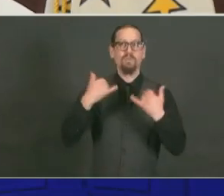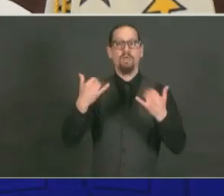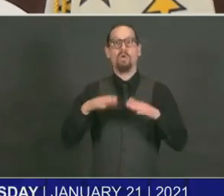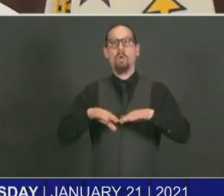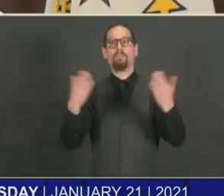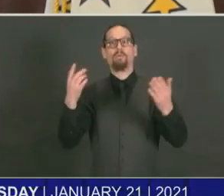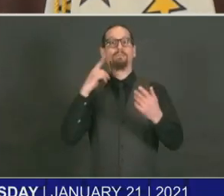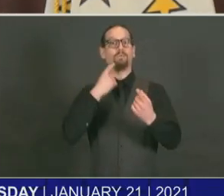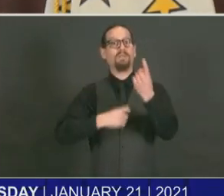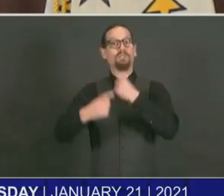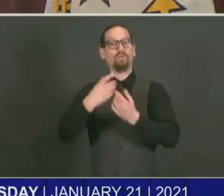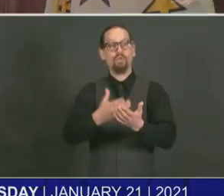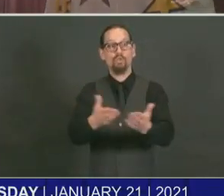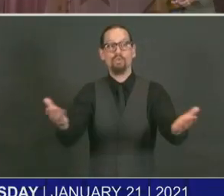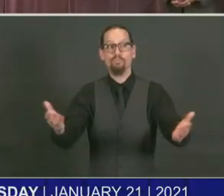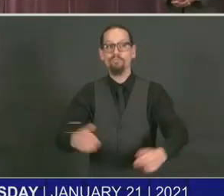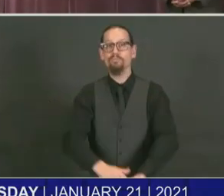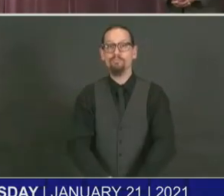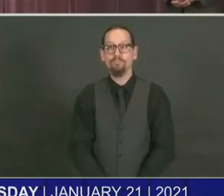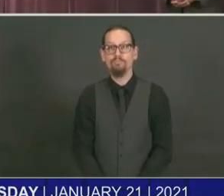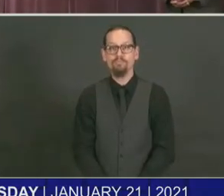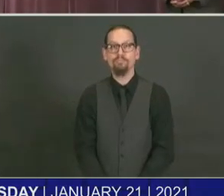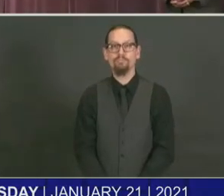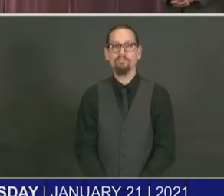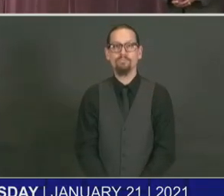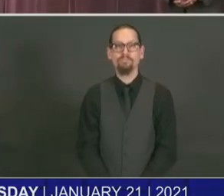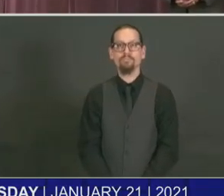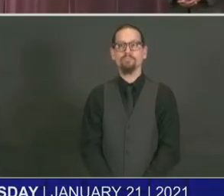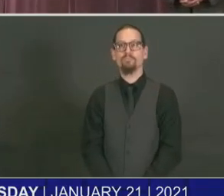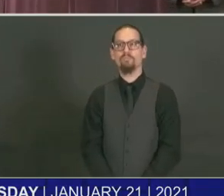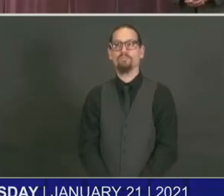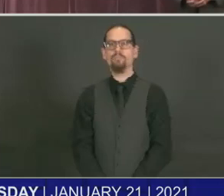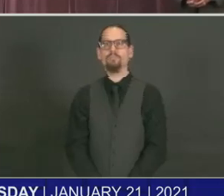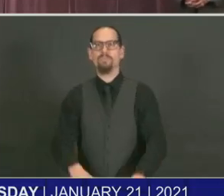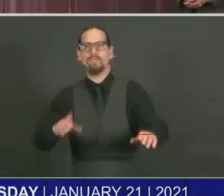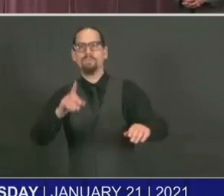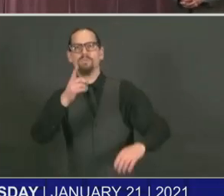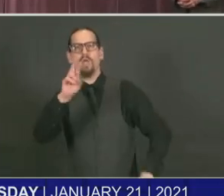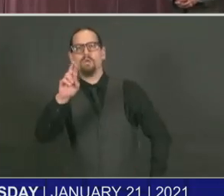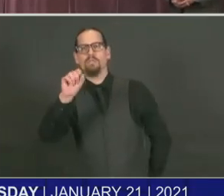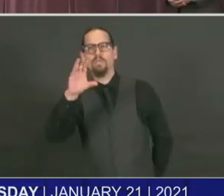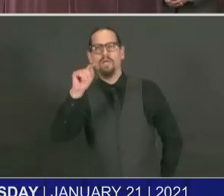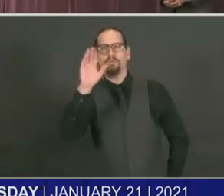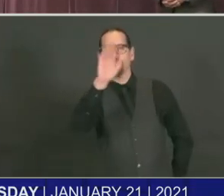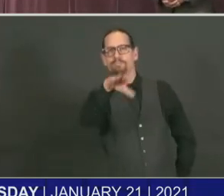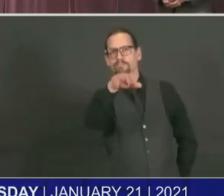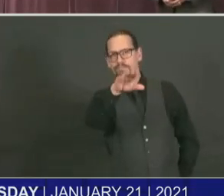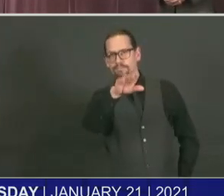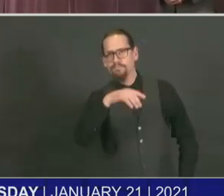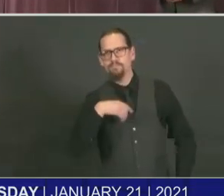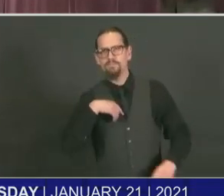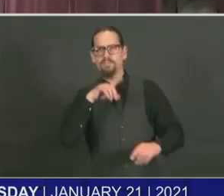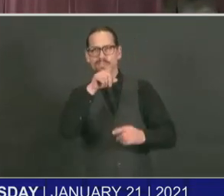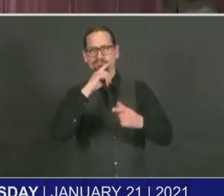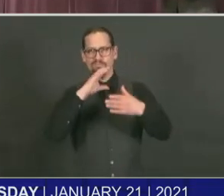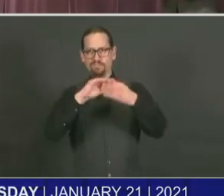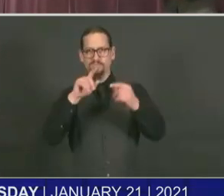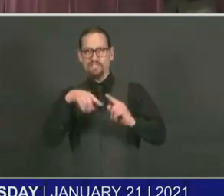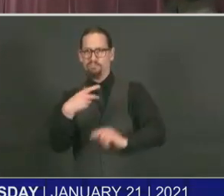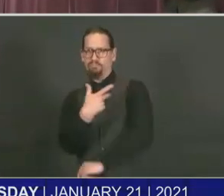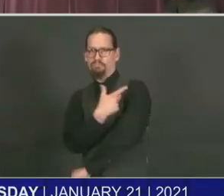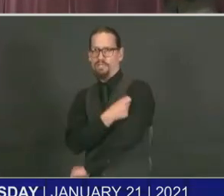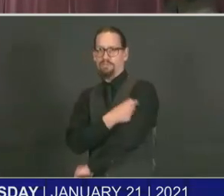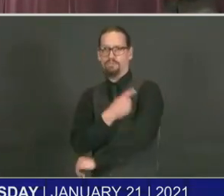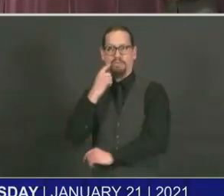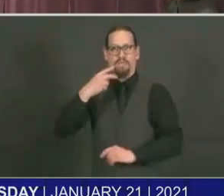questions. Dr. Alexander Scott, you mentioned getting the vaccine in the hands of those who need it most and make sure they're at the front of the line. The